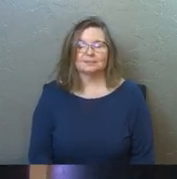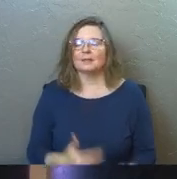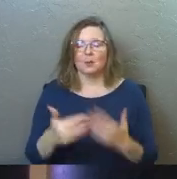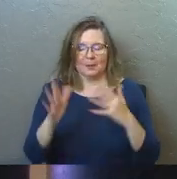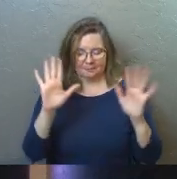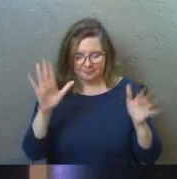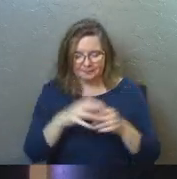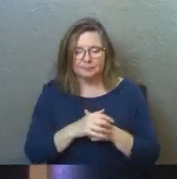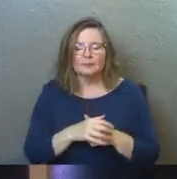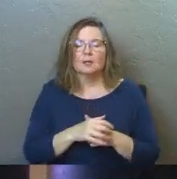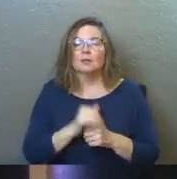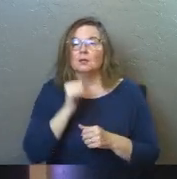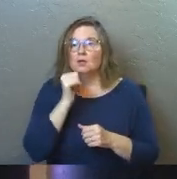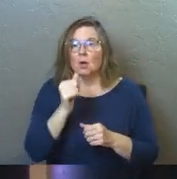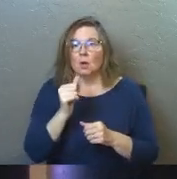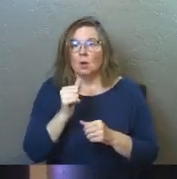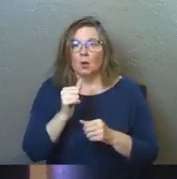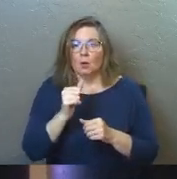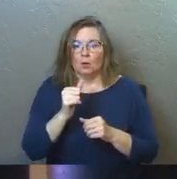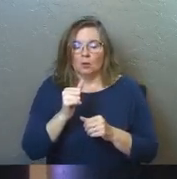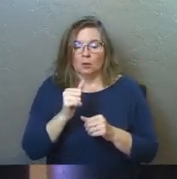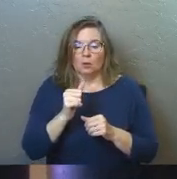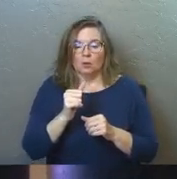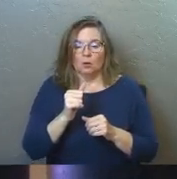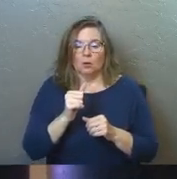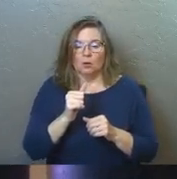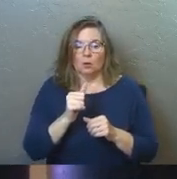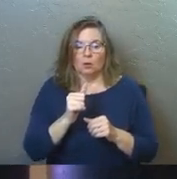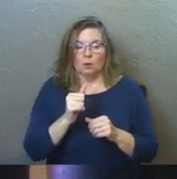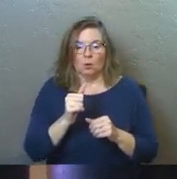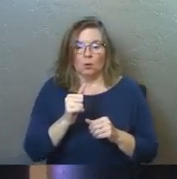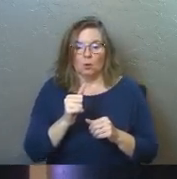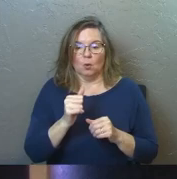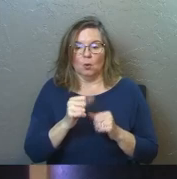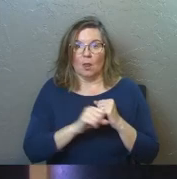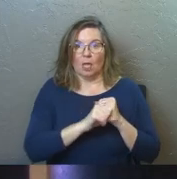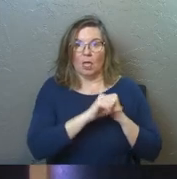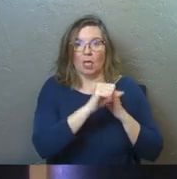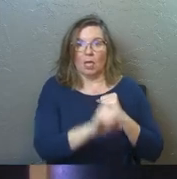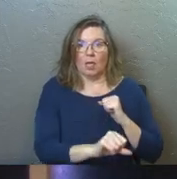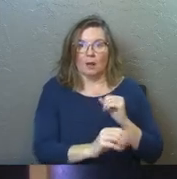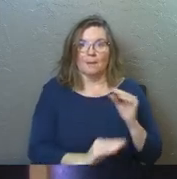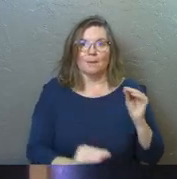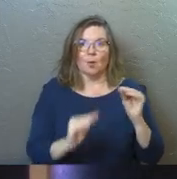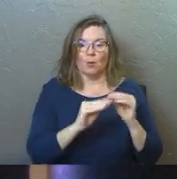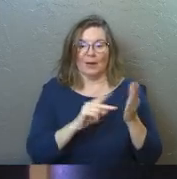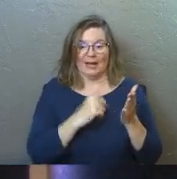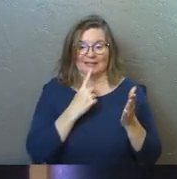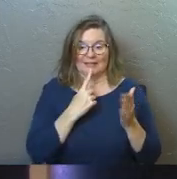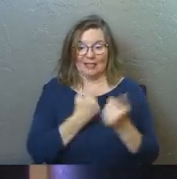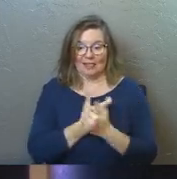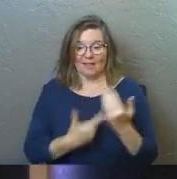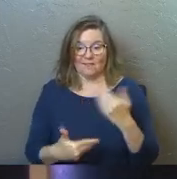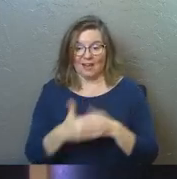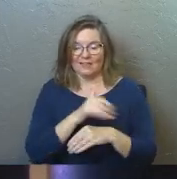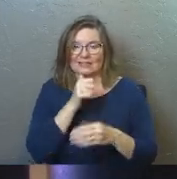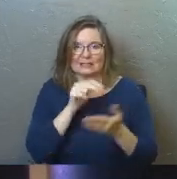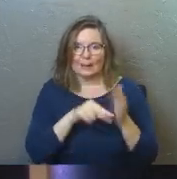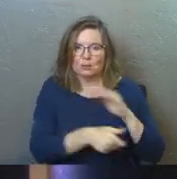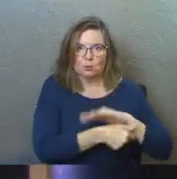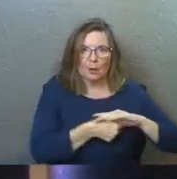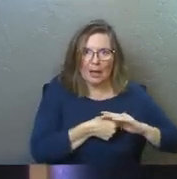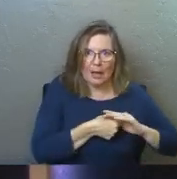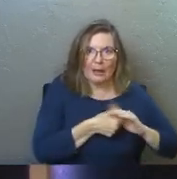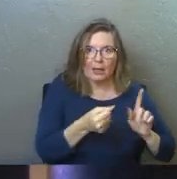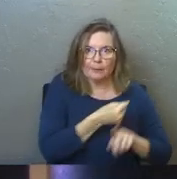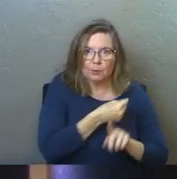Anyway, so don't go too far with this idea of love covers. There are limits to it. When it's obvious